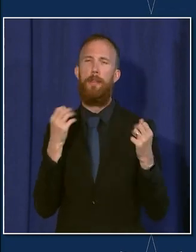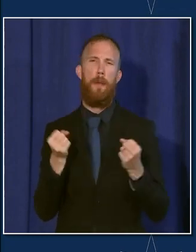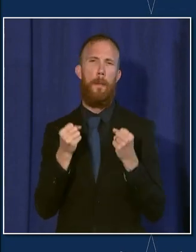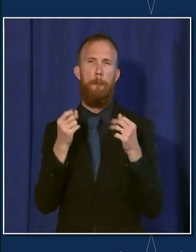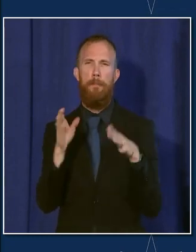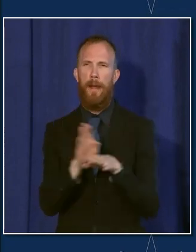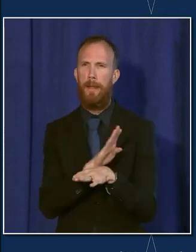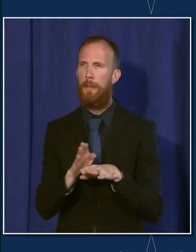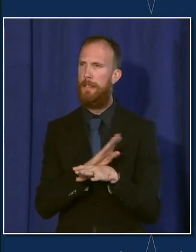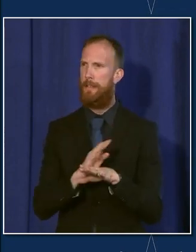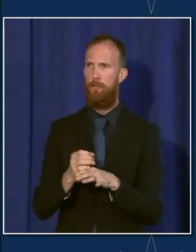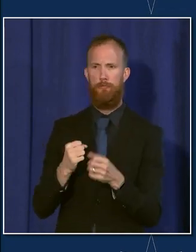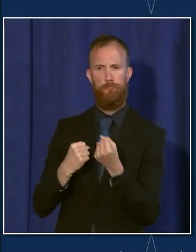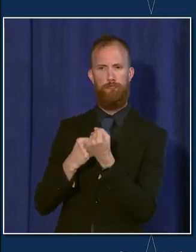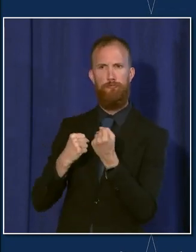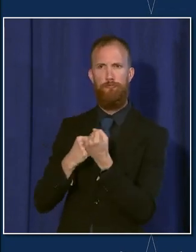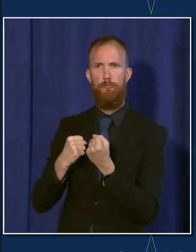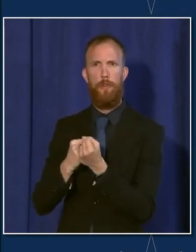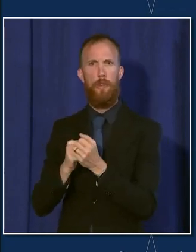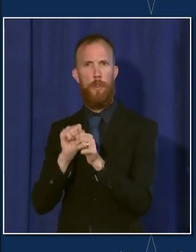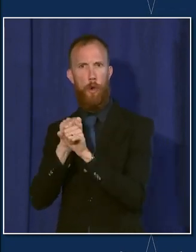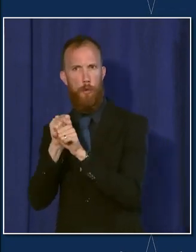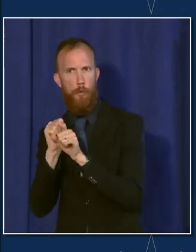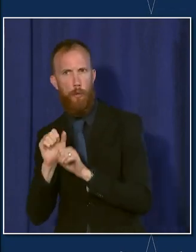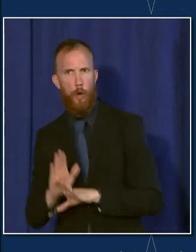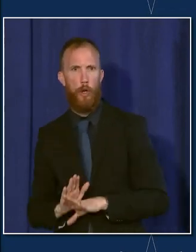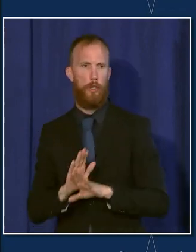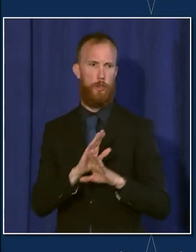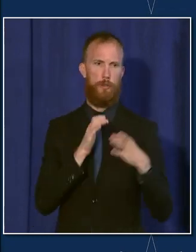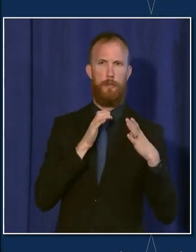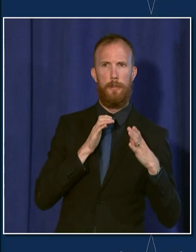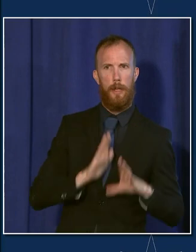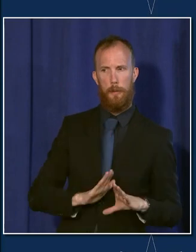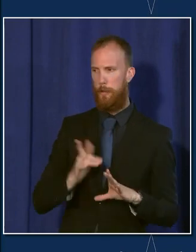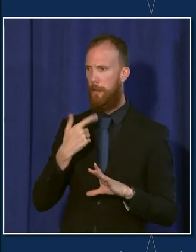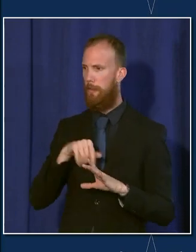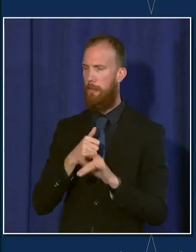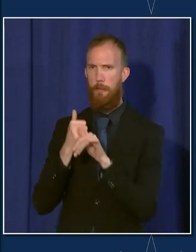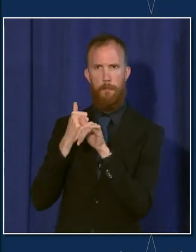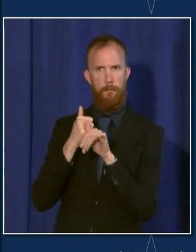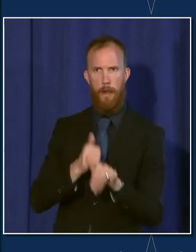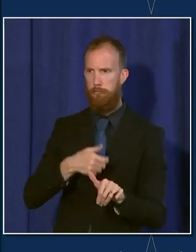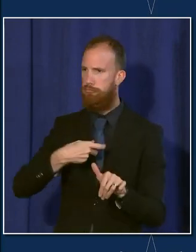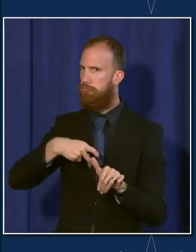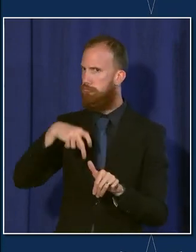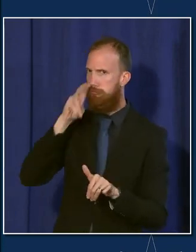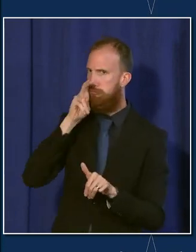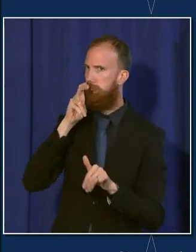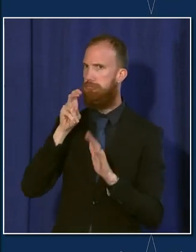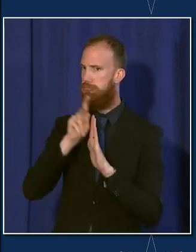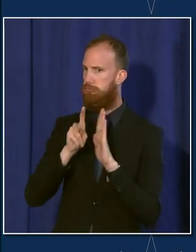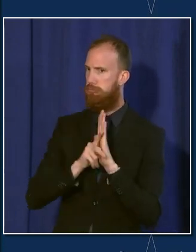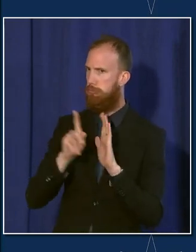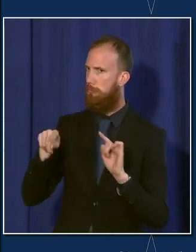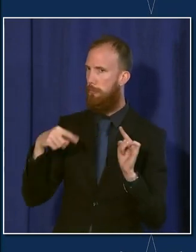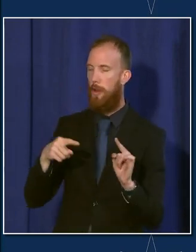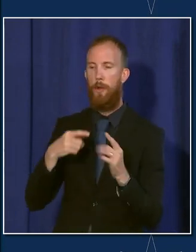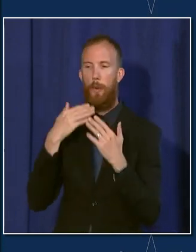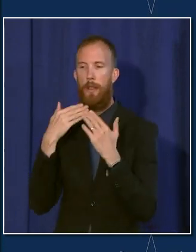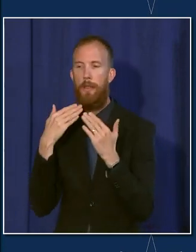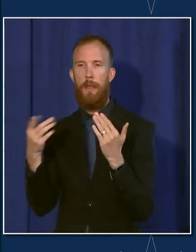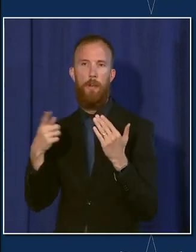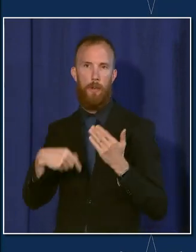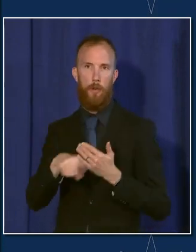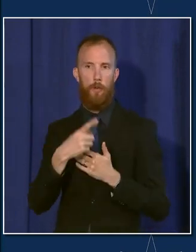dedication to their employees and patrons throughout this pandemic by strictly following the guidelines. We have made it this far because of